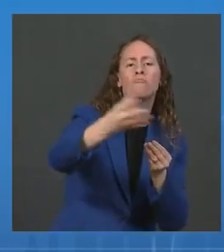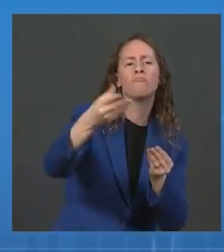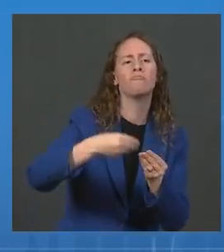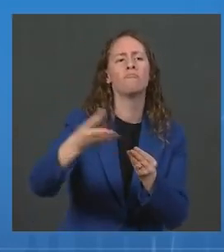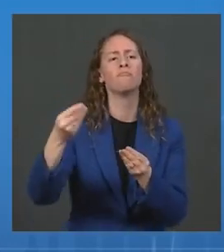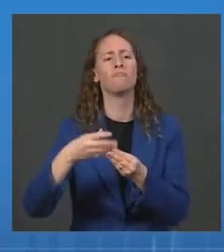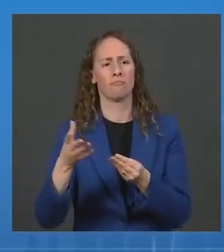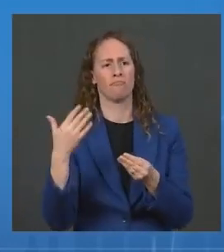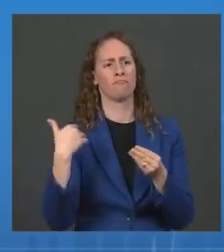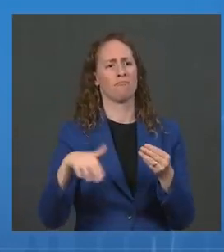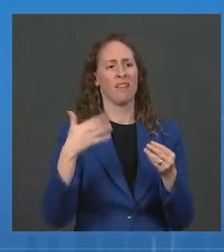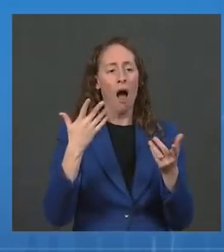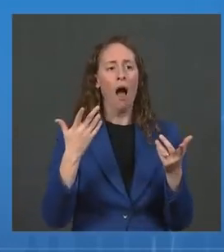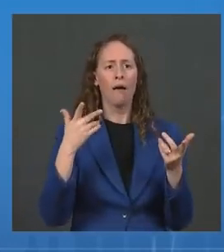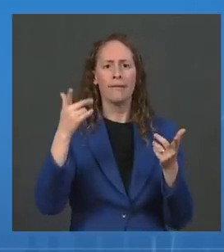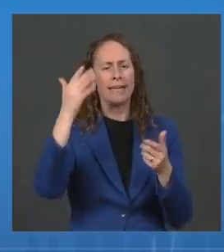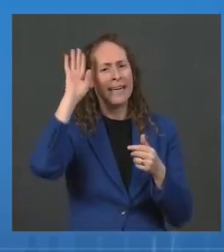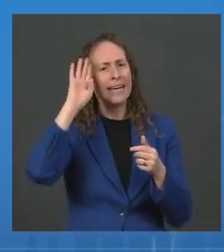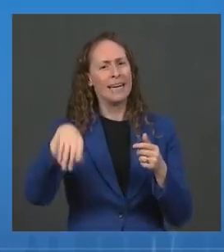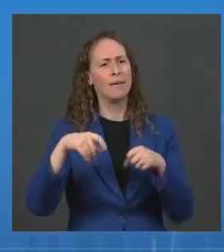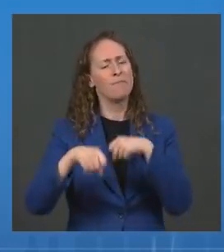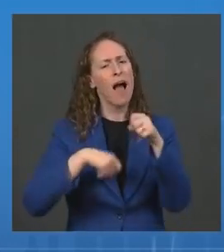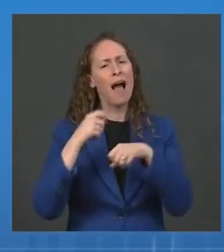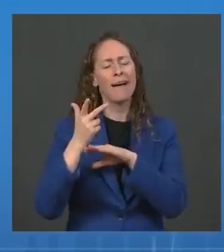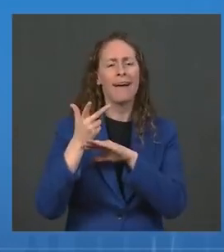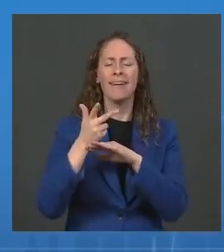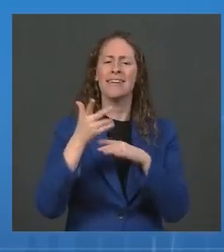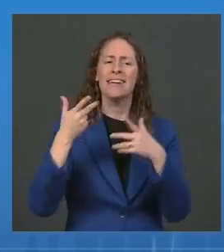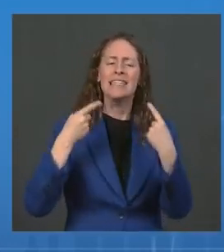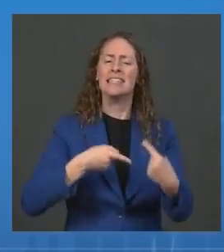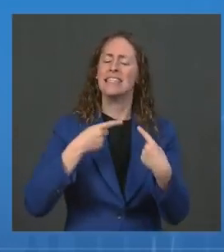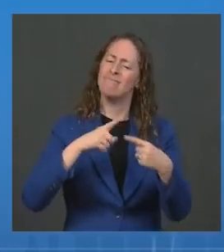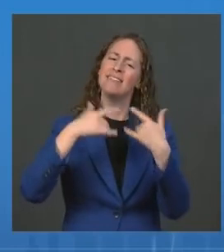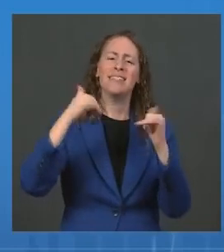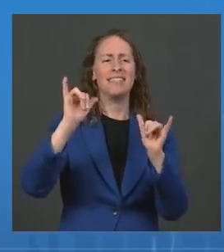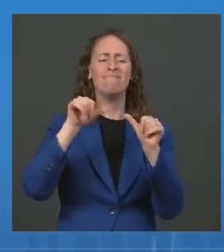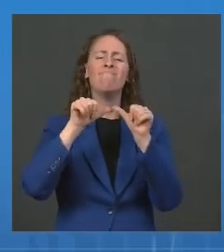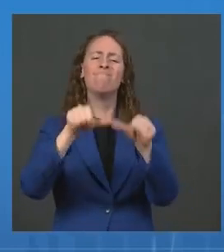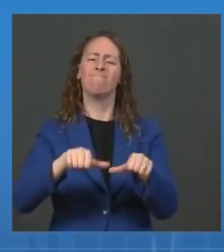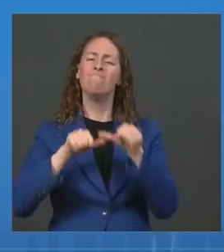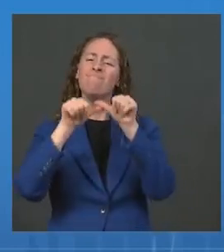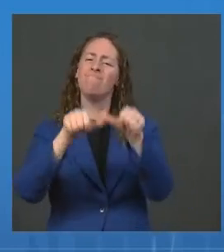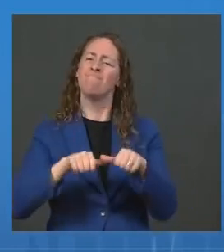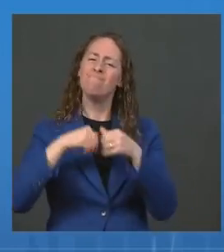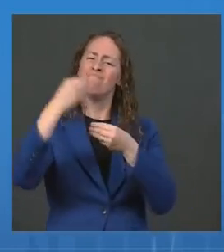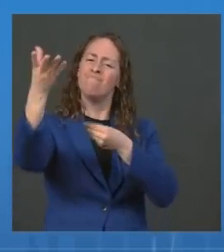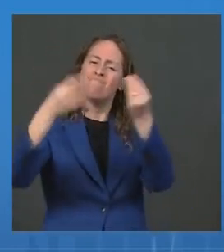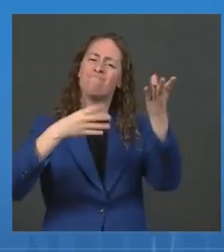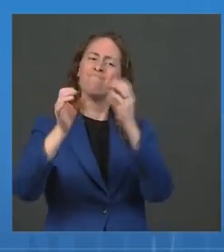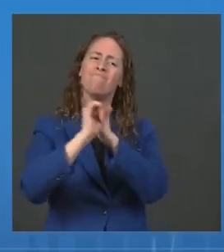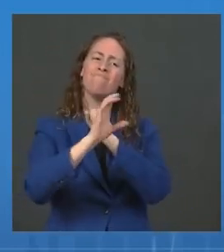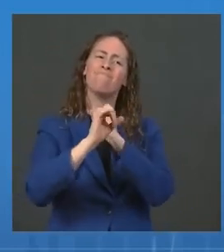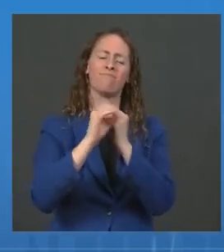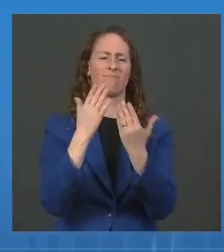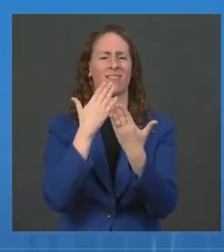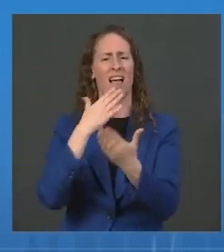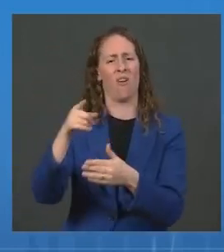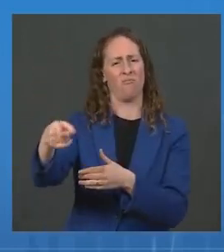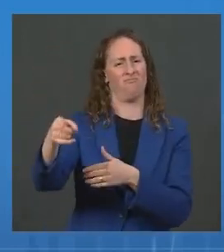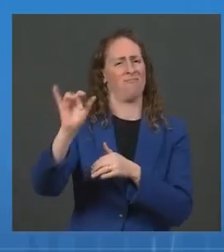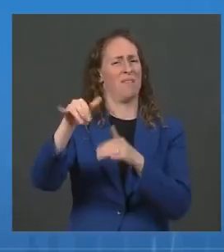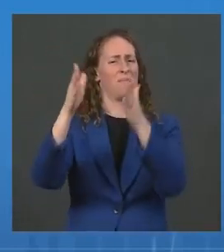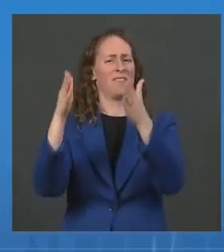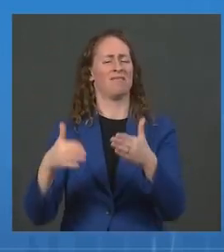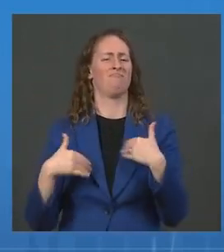many times, but I persisted and finished all my deliveries. We're so grateful for Ayaan and for everyone who has reached across